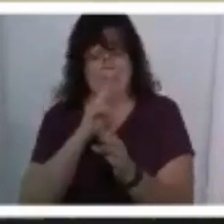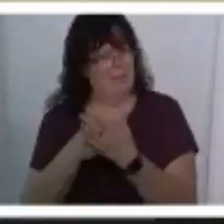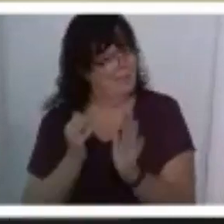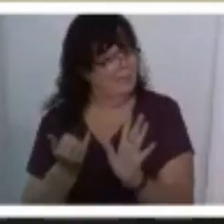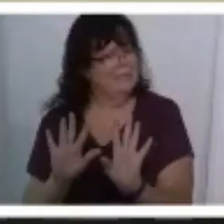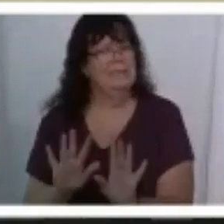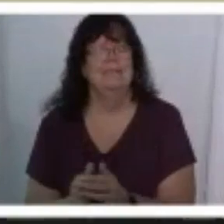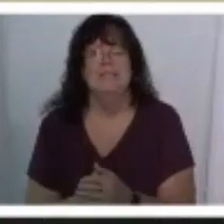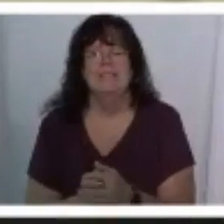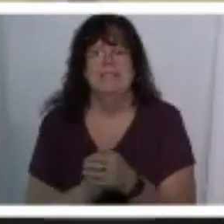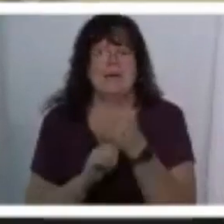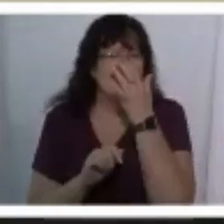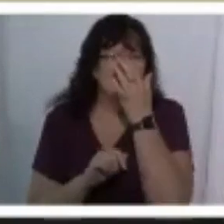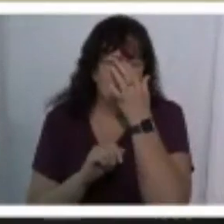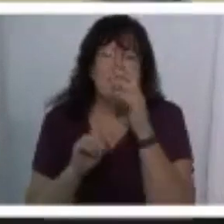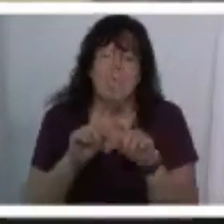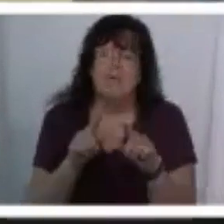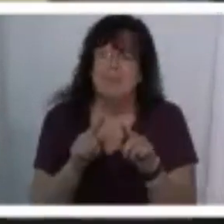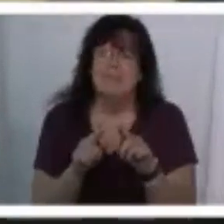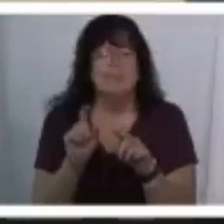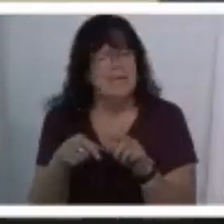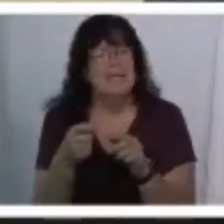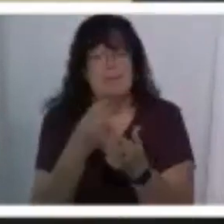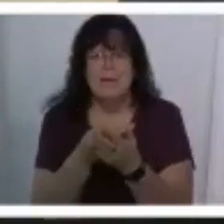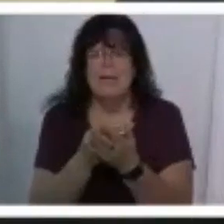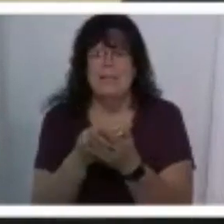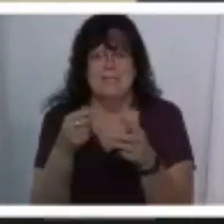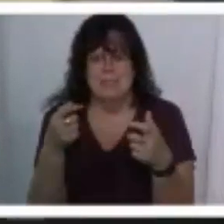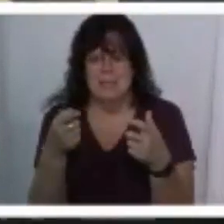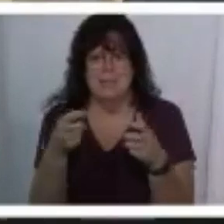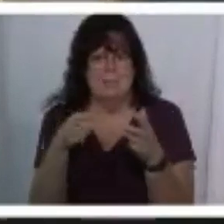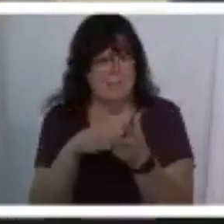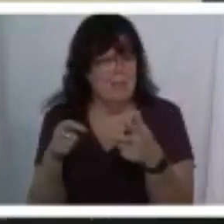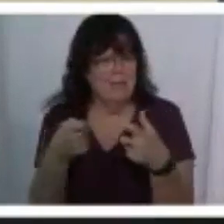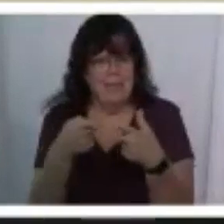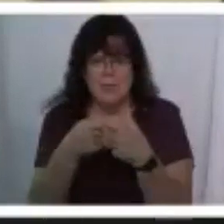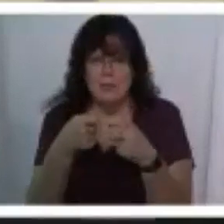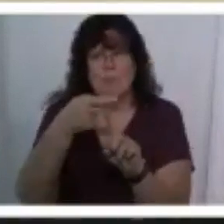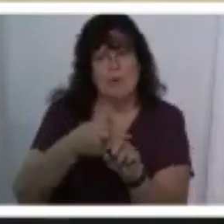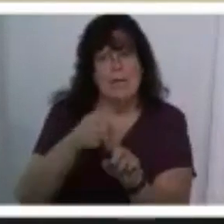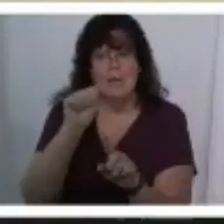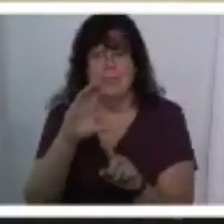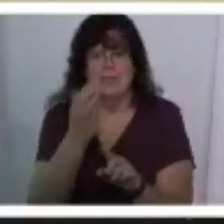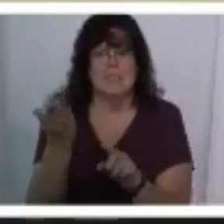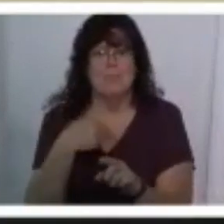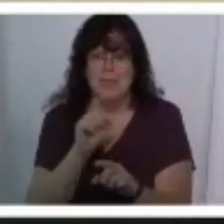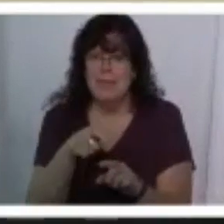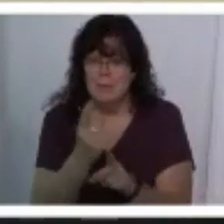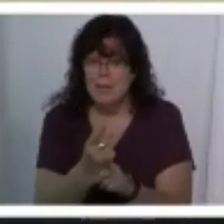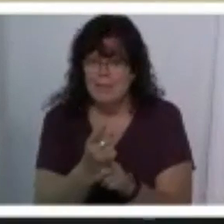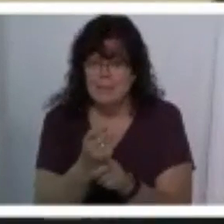money now and uh but it does take money to keep the lights on to put the air on and to pay the rent and and the stuff that we do amen